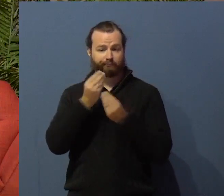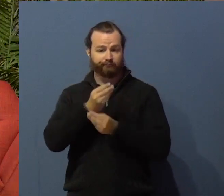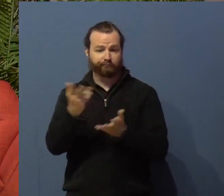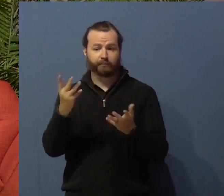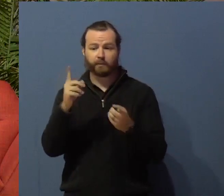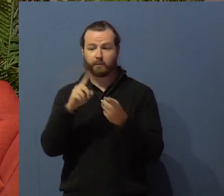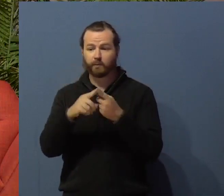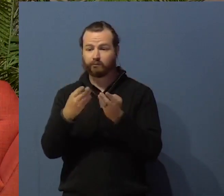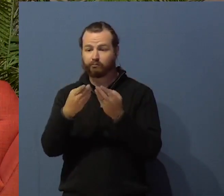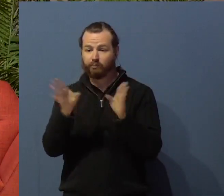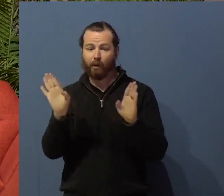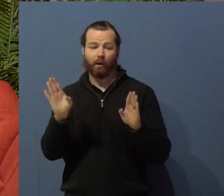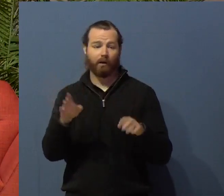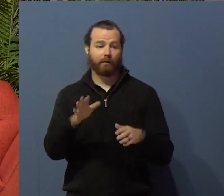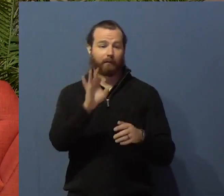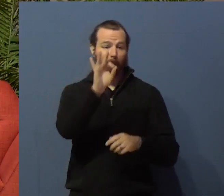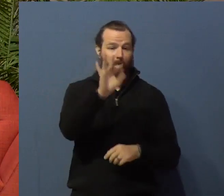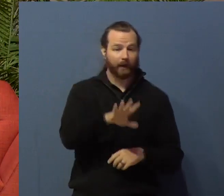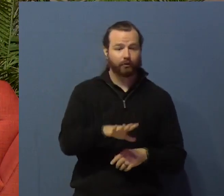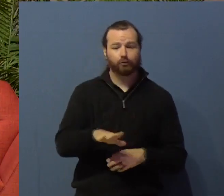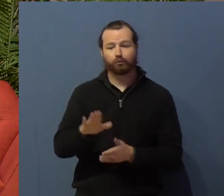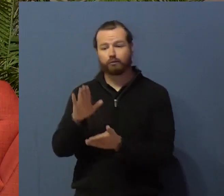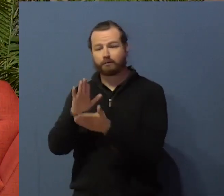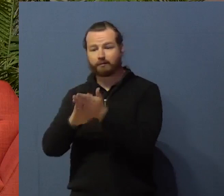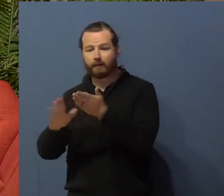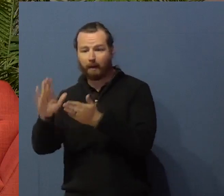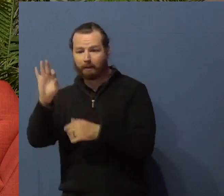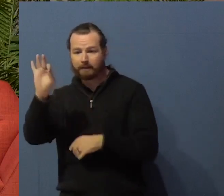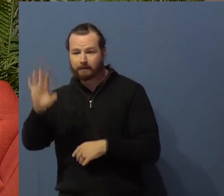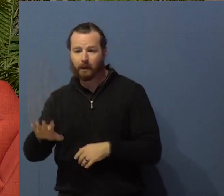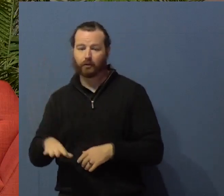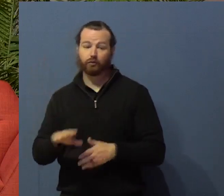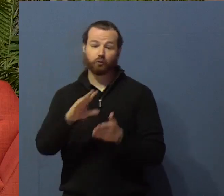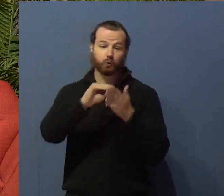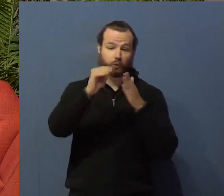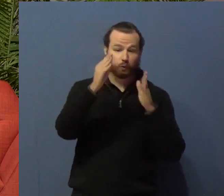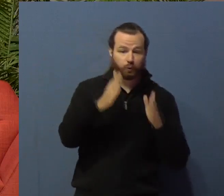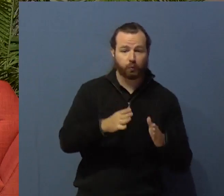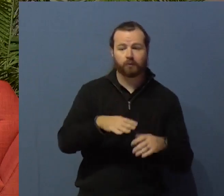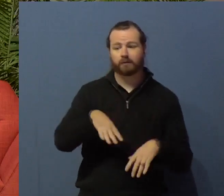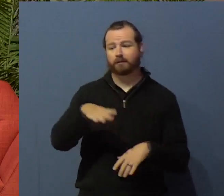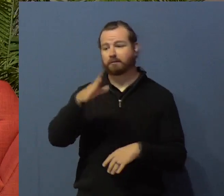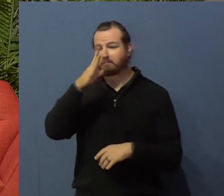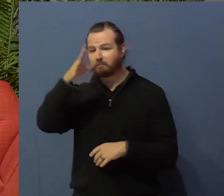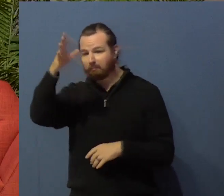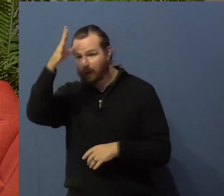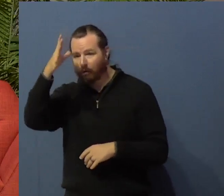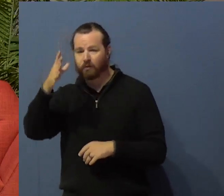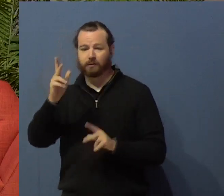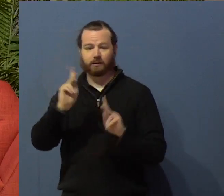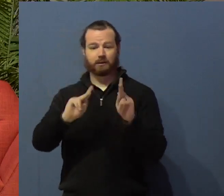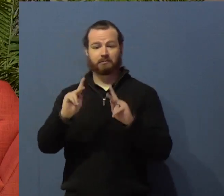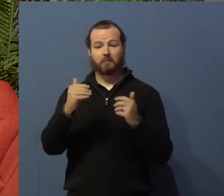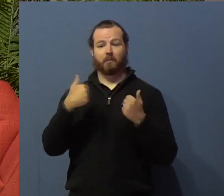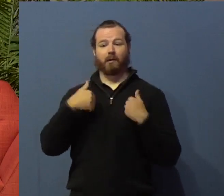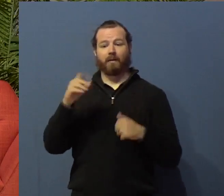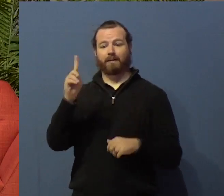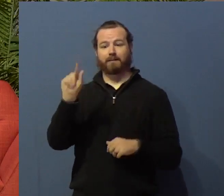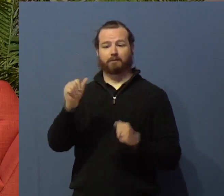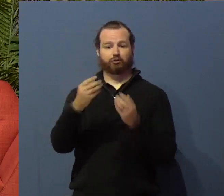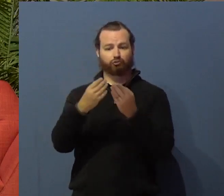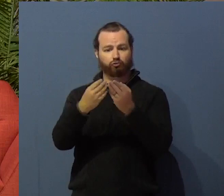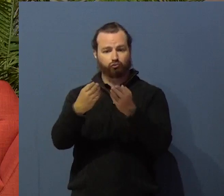pastors, to students, to parents, and to people with disabilities in general. These are some things that I have learned